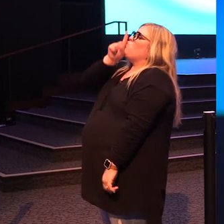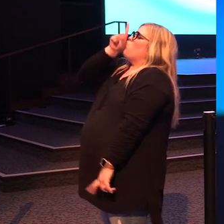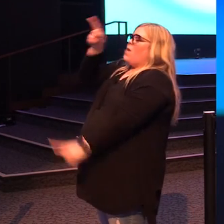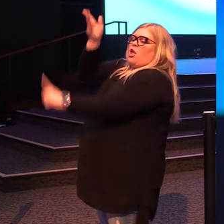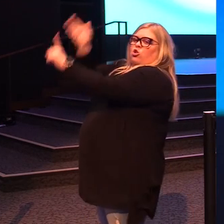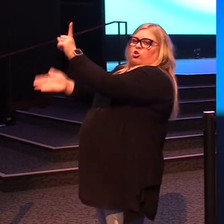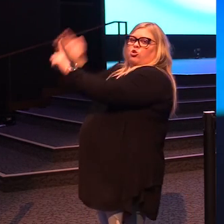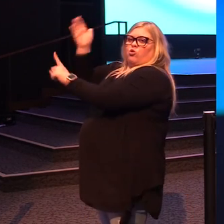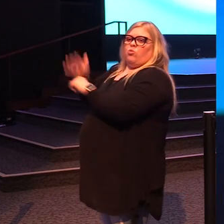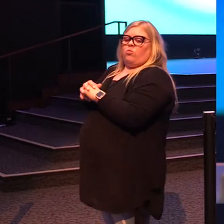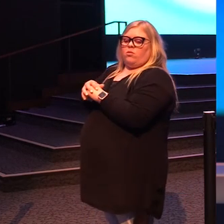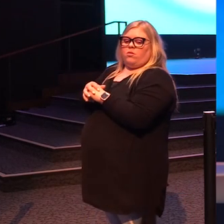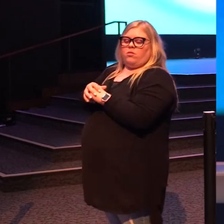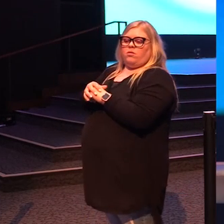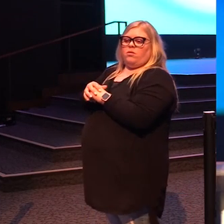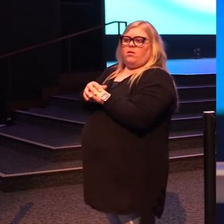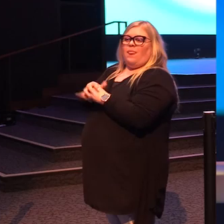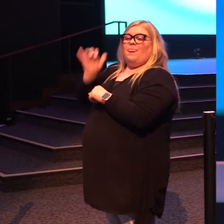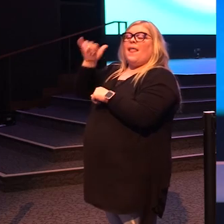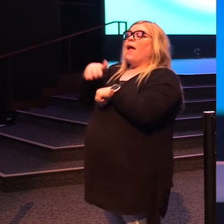I want to stay past the awkward.